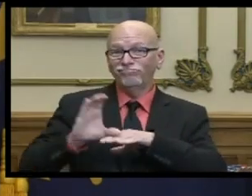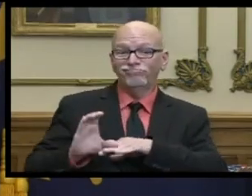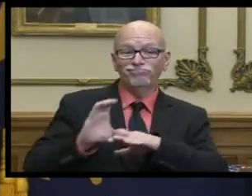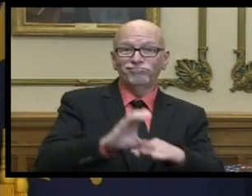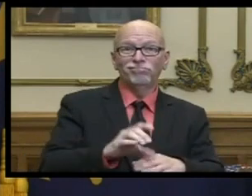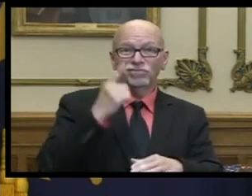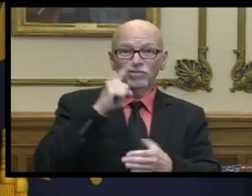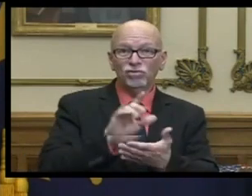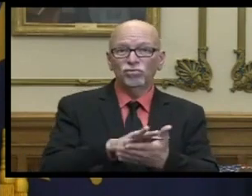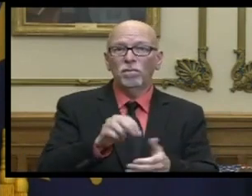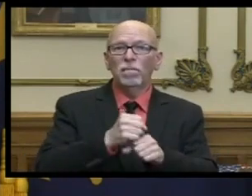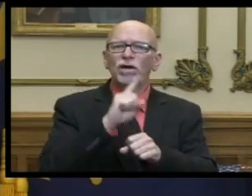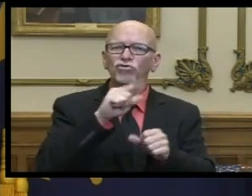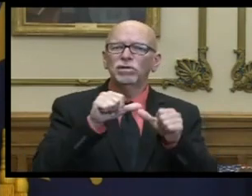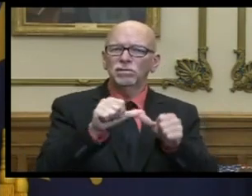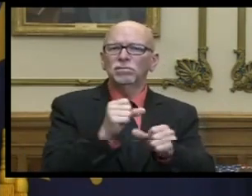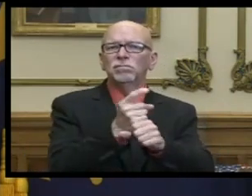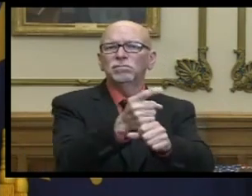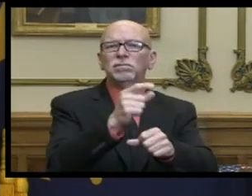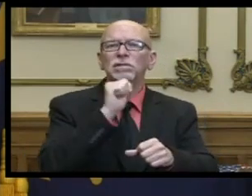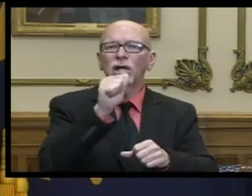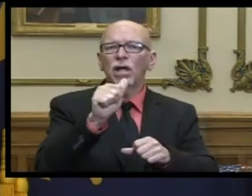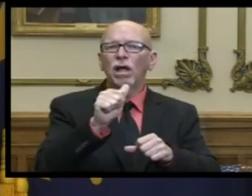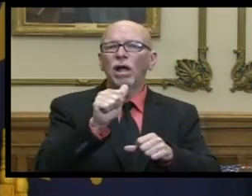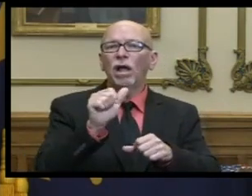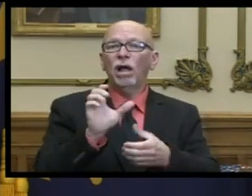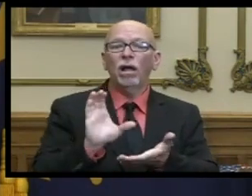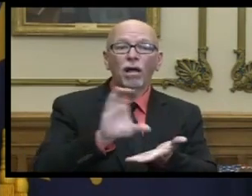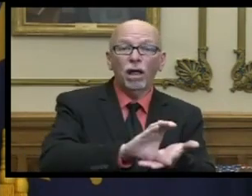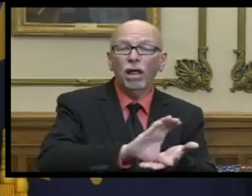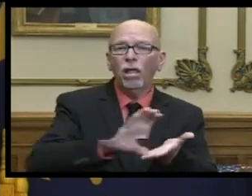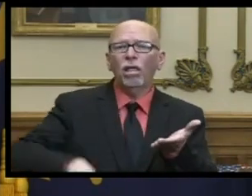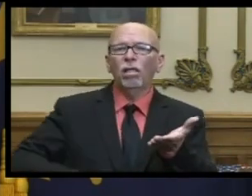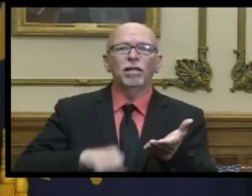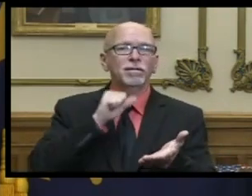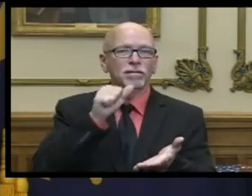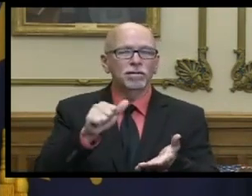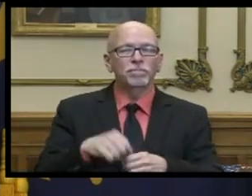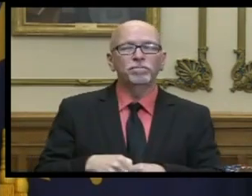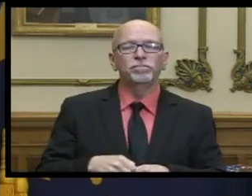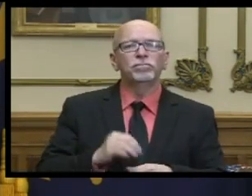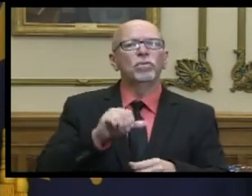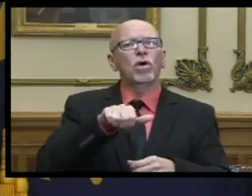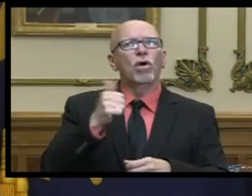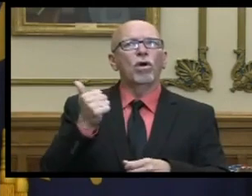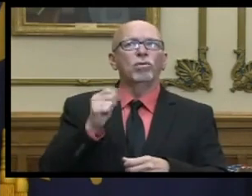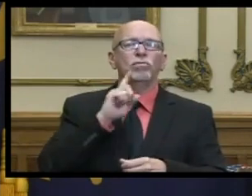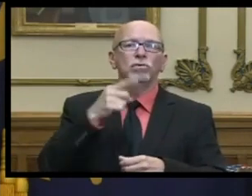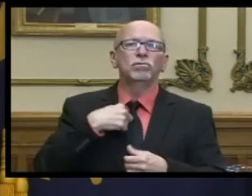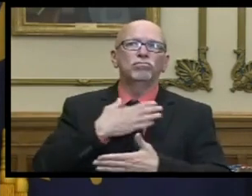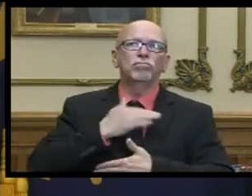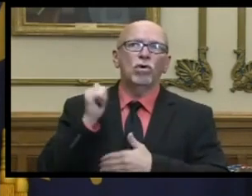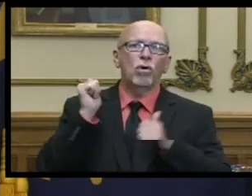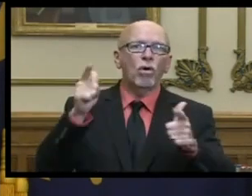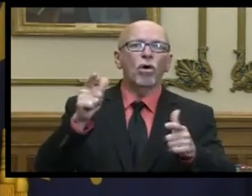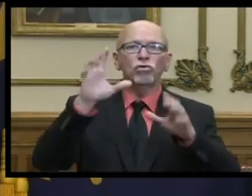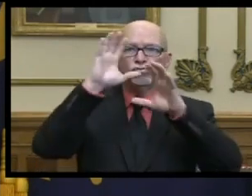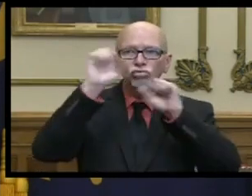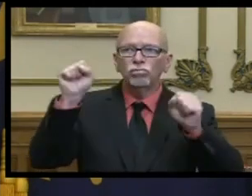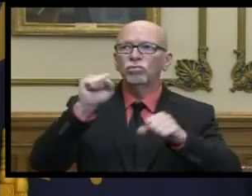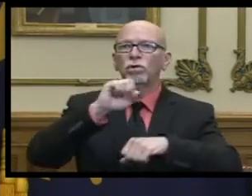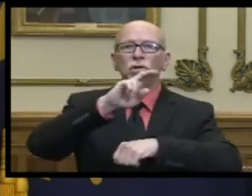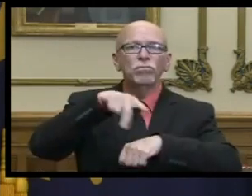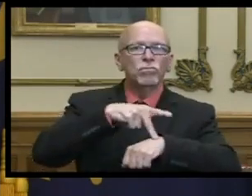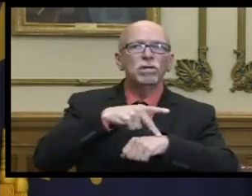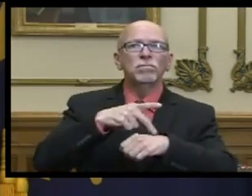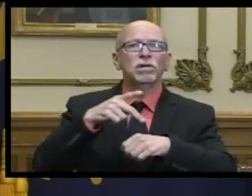stays intact and uh another word of appreciation to all the superintendents and all the principals all